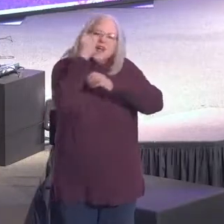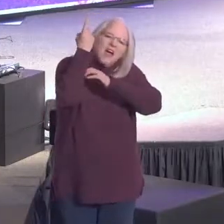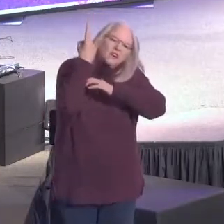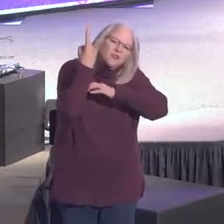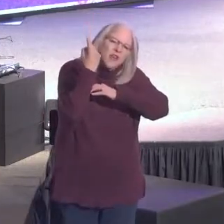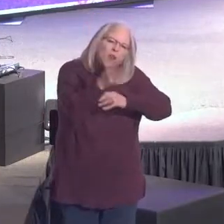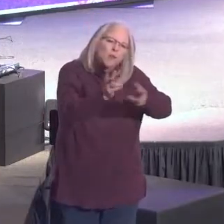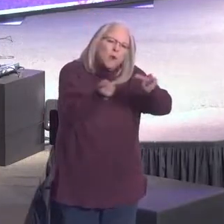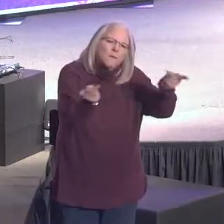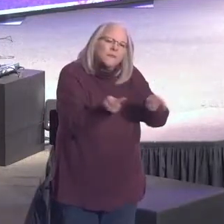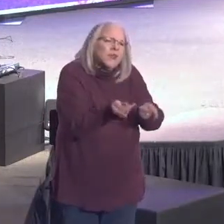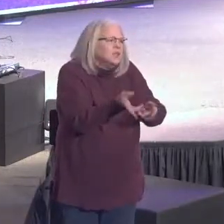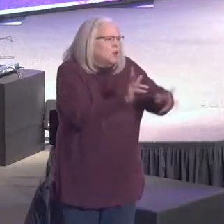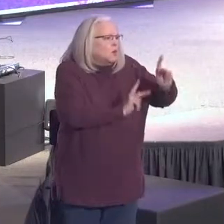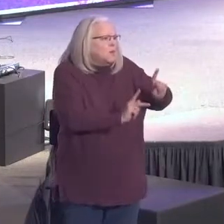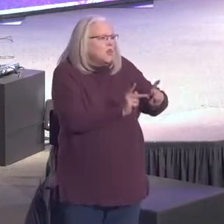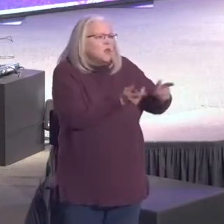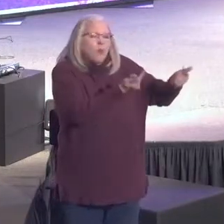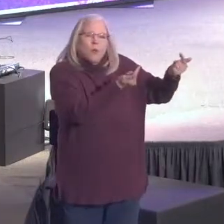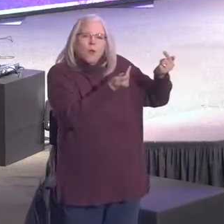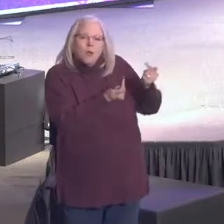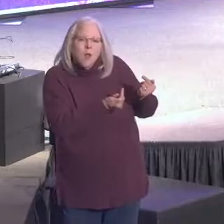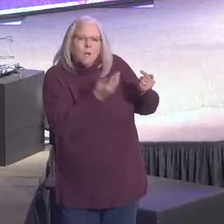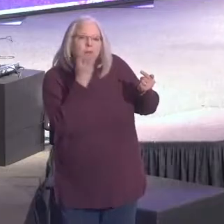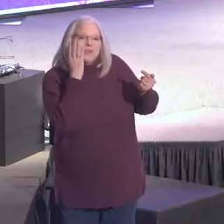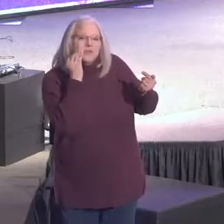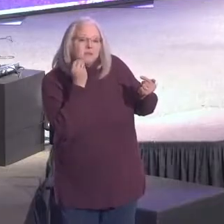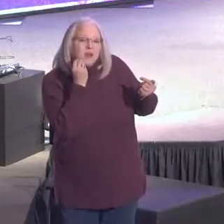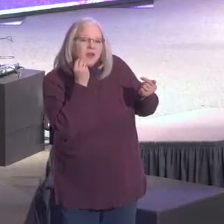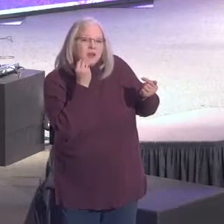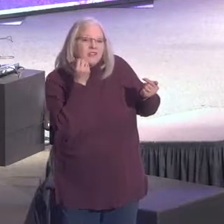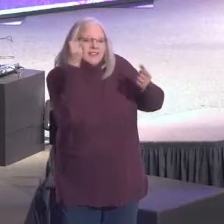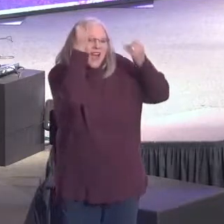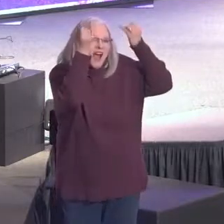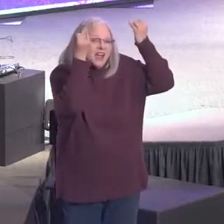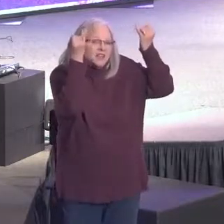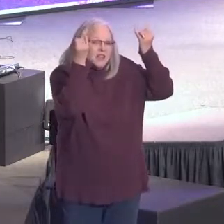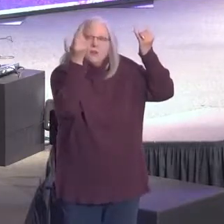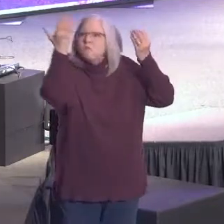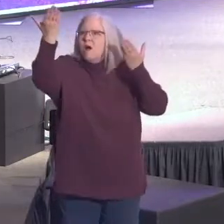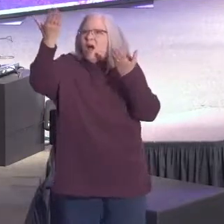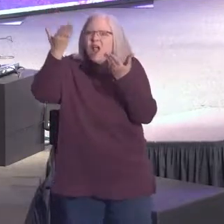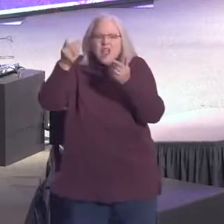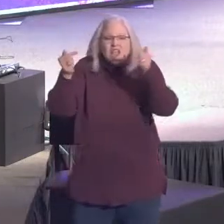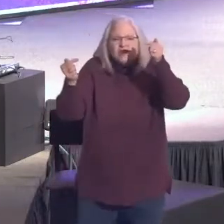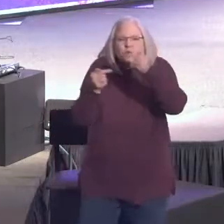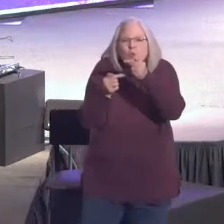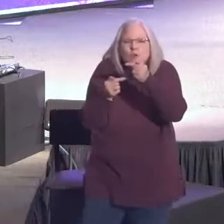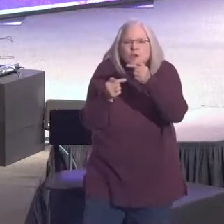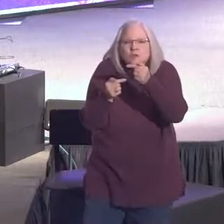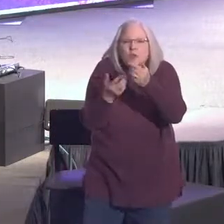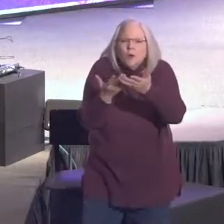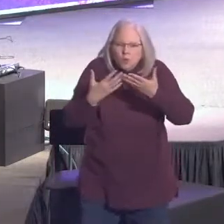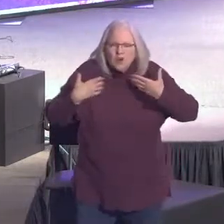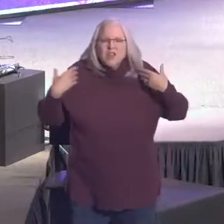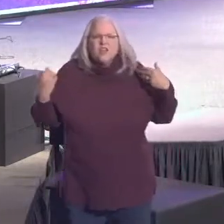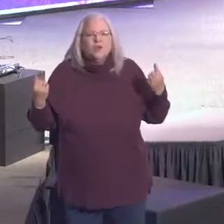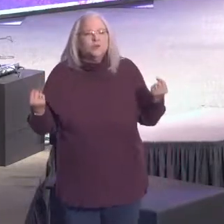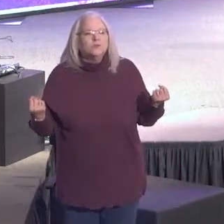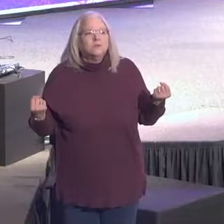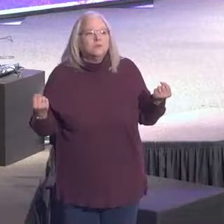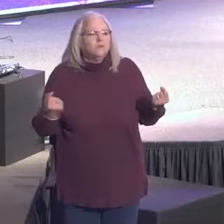we are a place where people come and experience the idea that by his wounds we are healed.